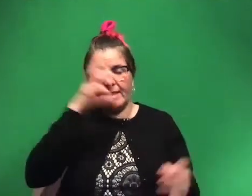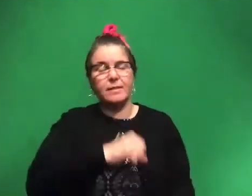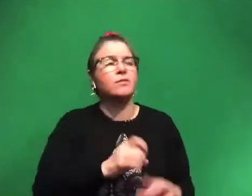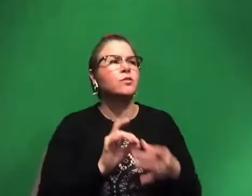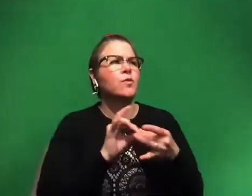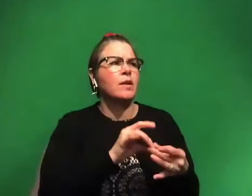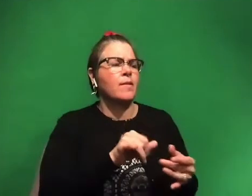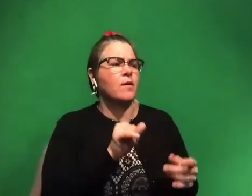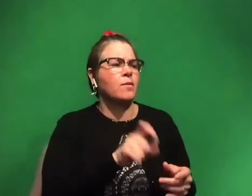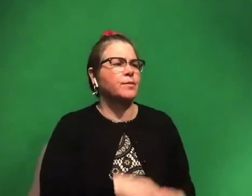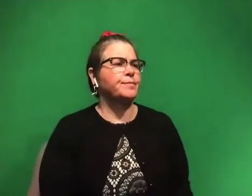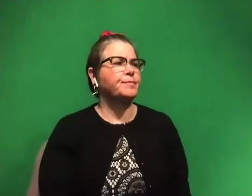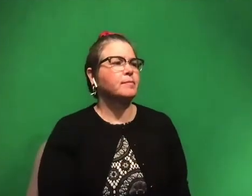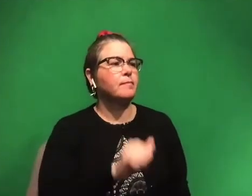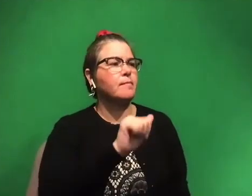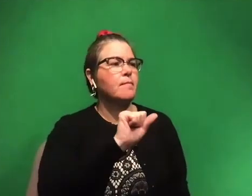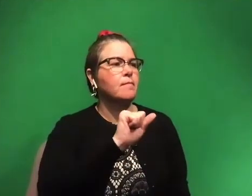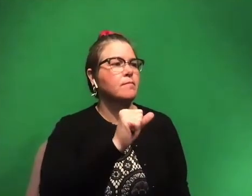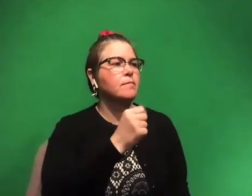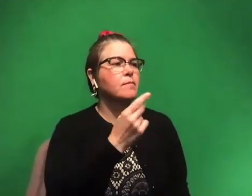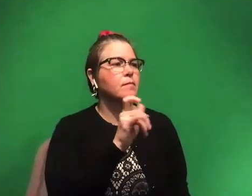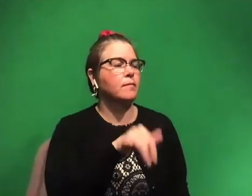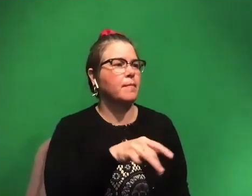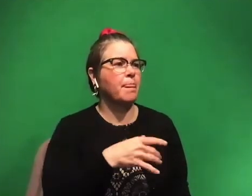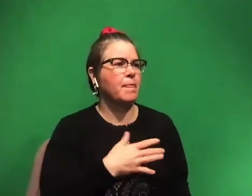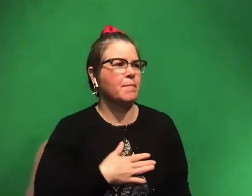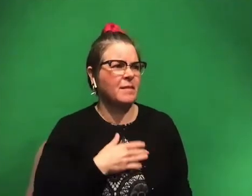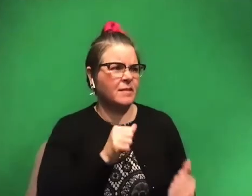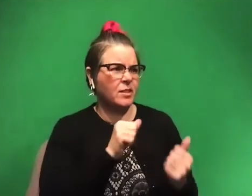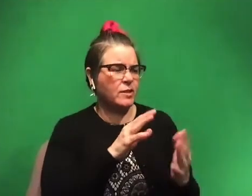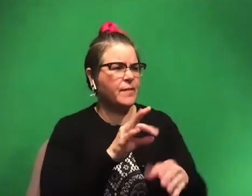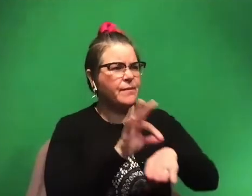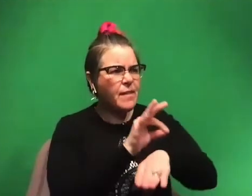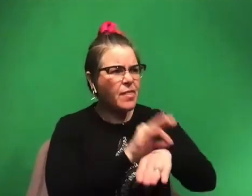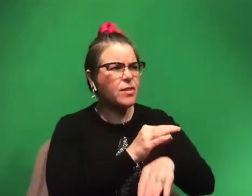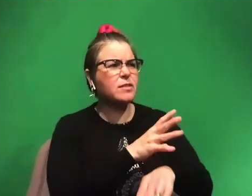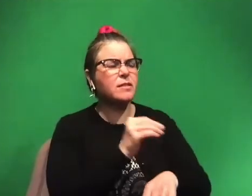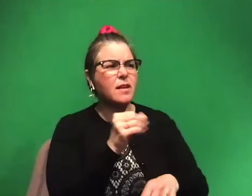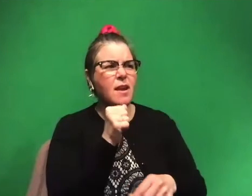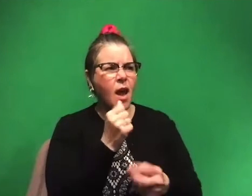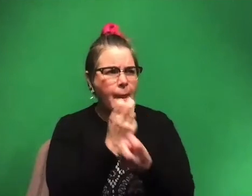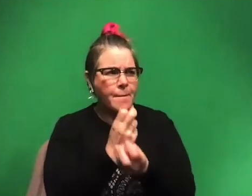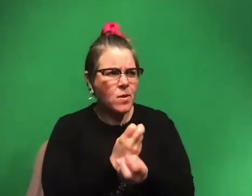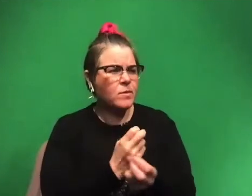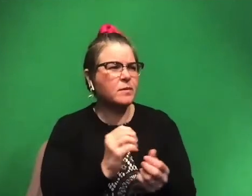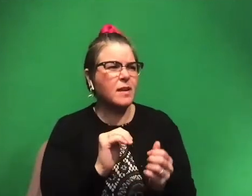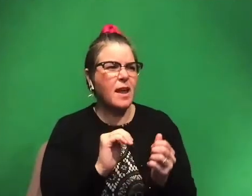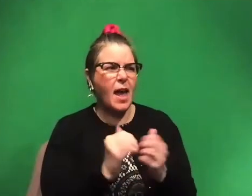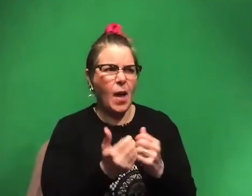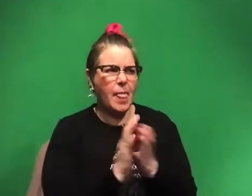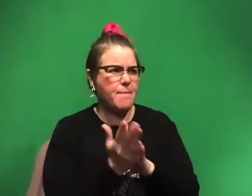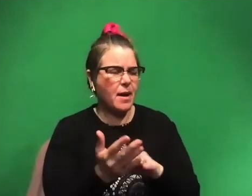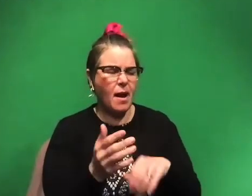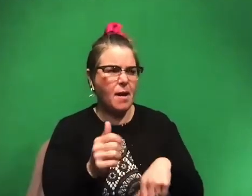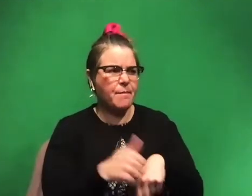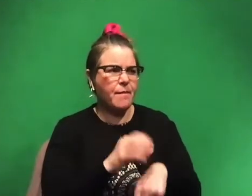question. Um, Ashley wants to, to please address feathers and non-bones and how they even fossilize and why